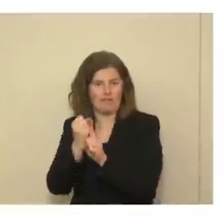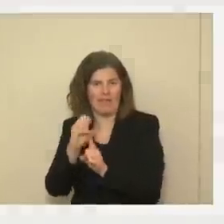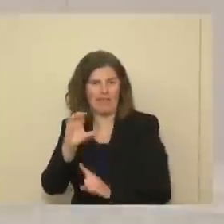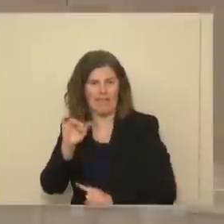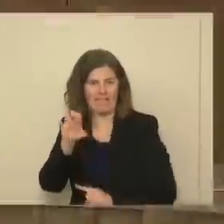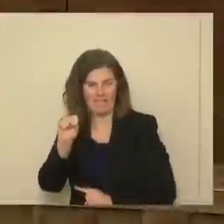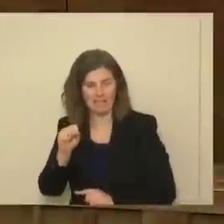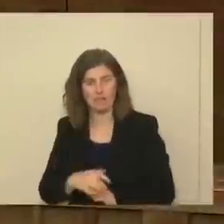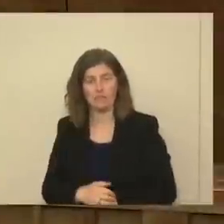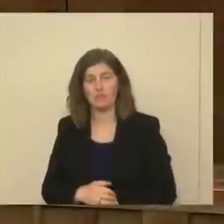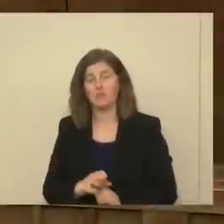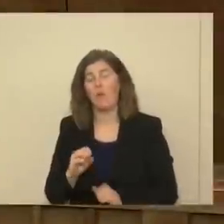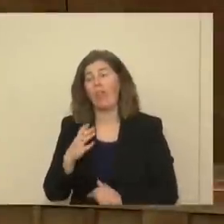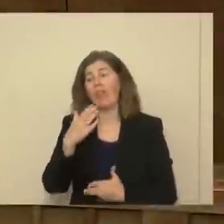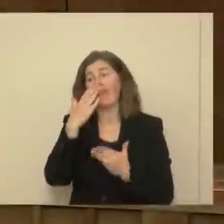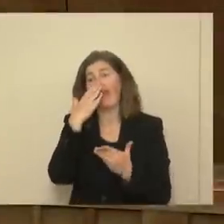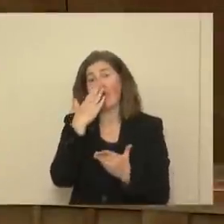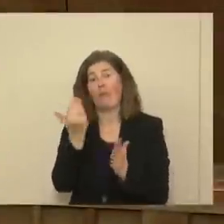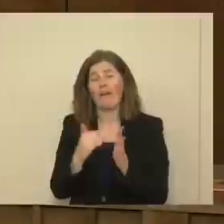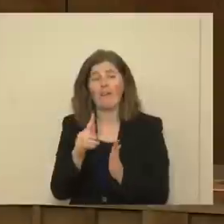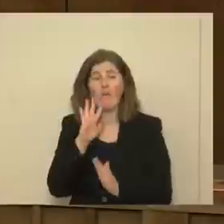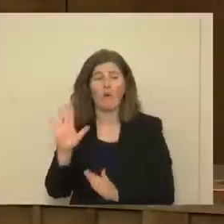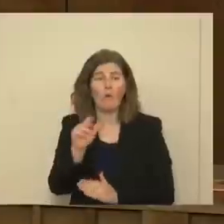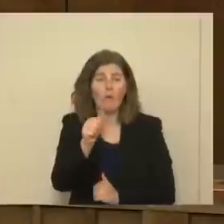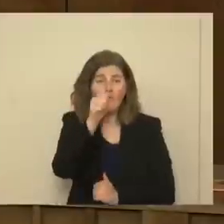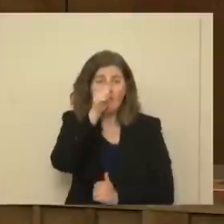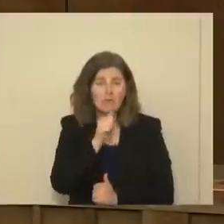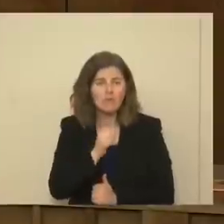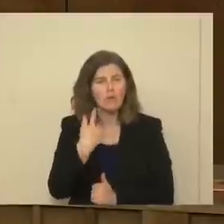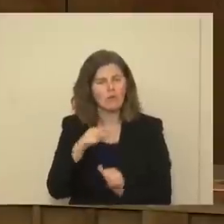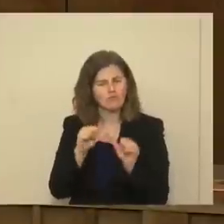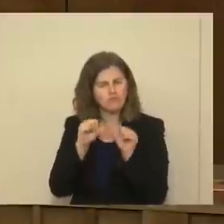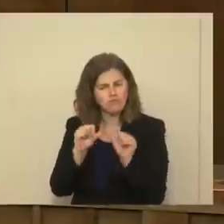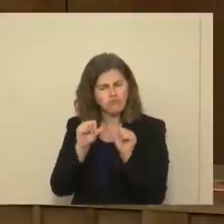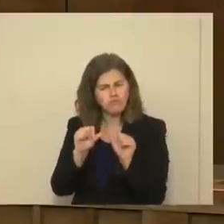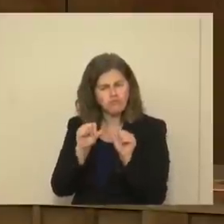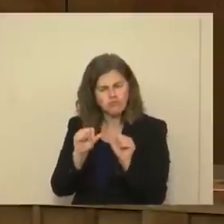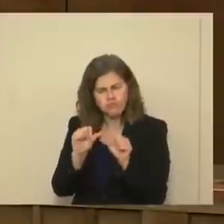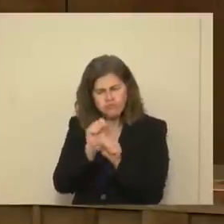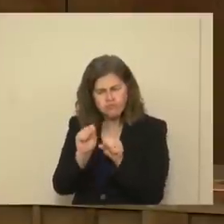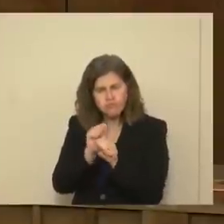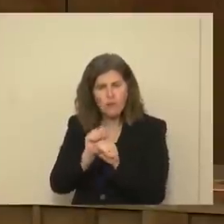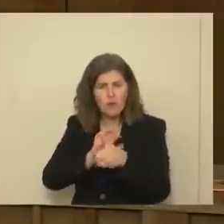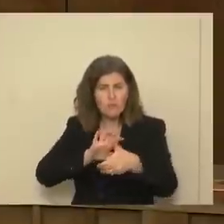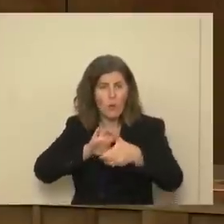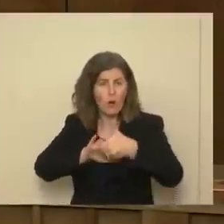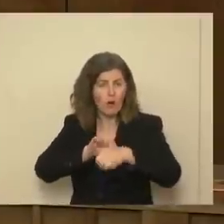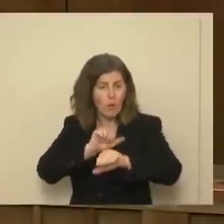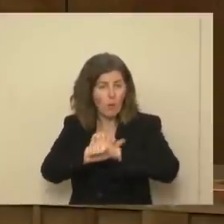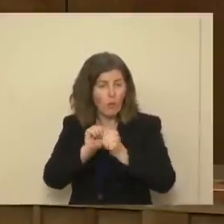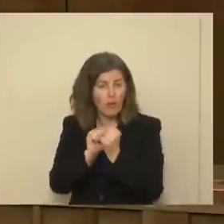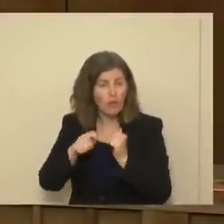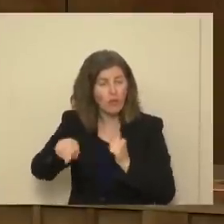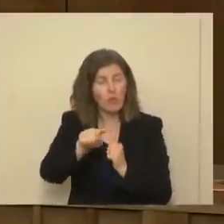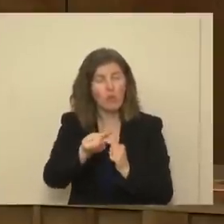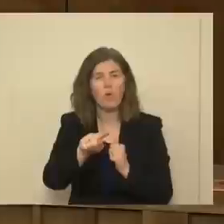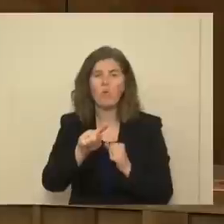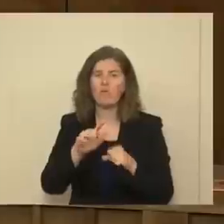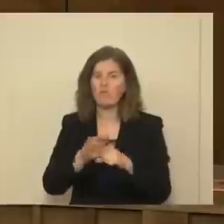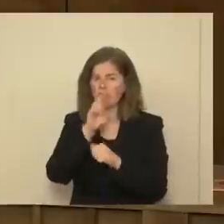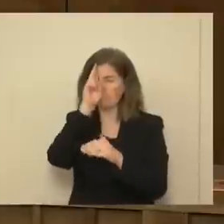So thank you again for your patience. We will continue to work with you. We fully anticipate